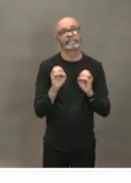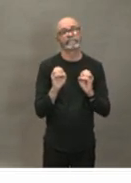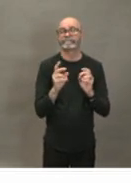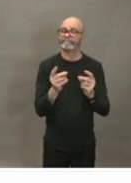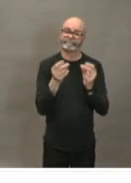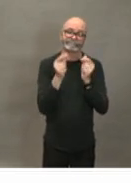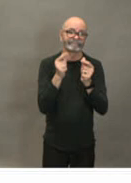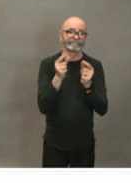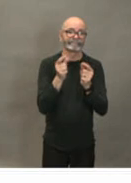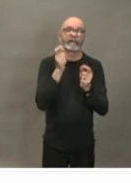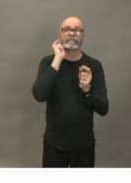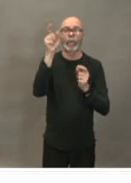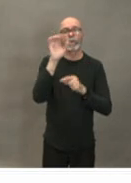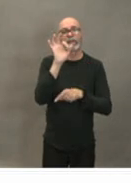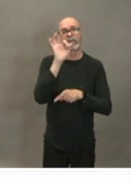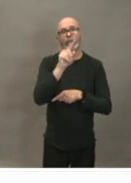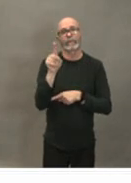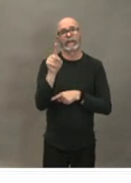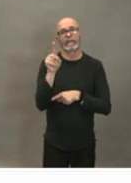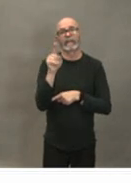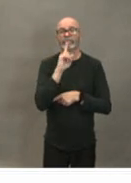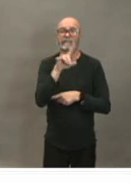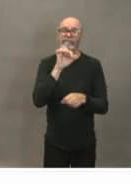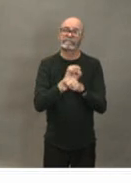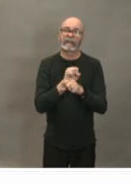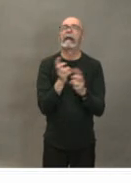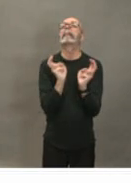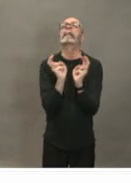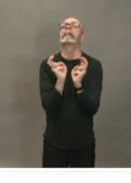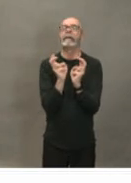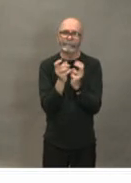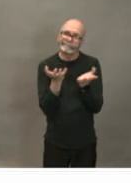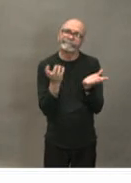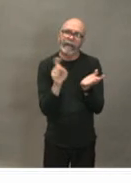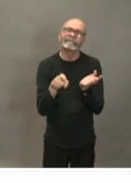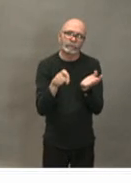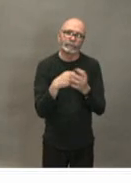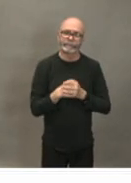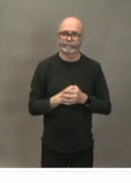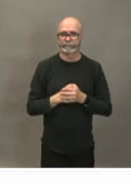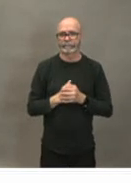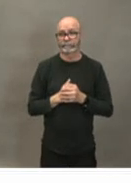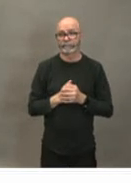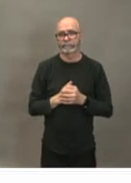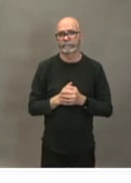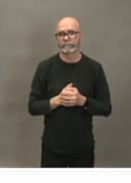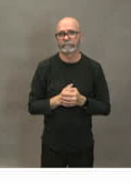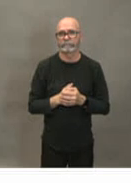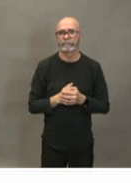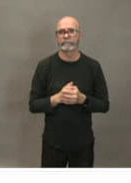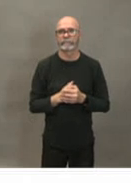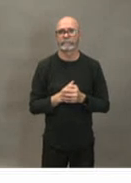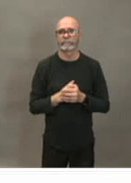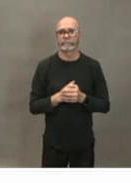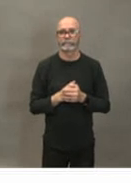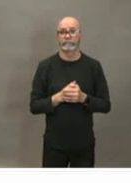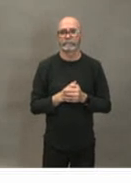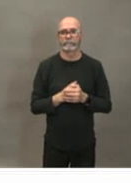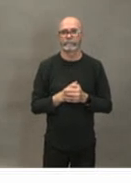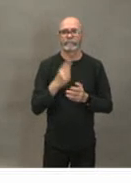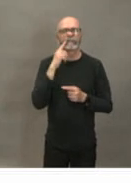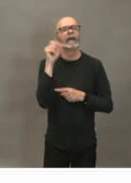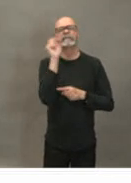do you know can i ask what are the implications for long-term care homes in the province